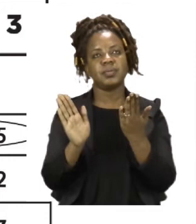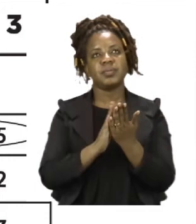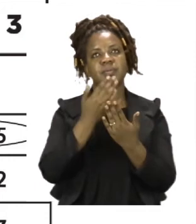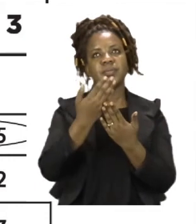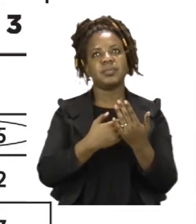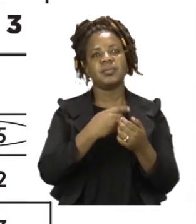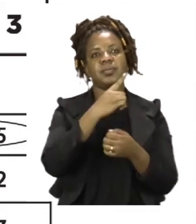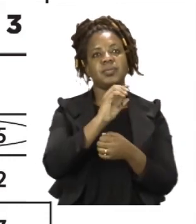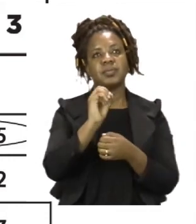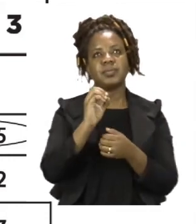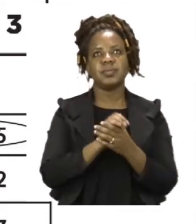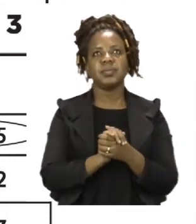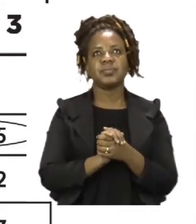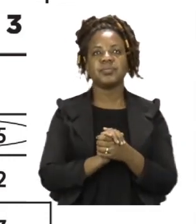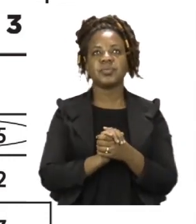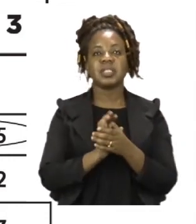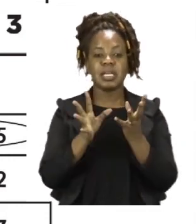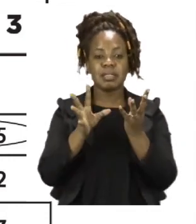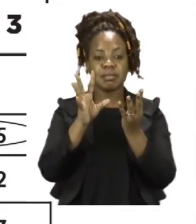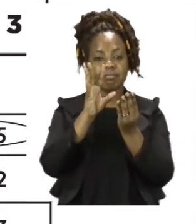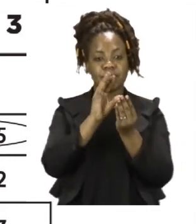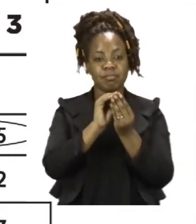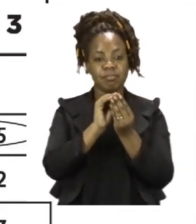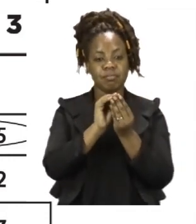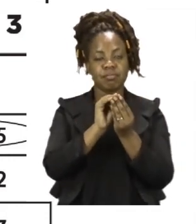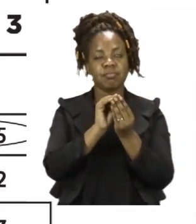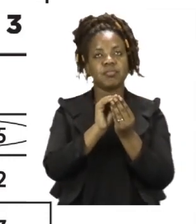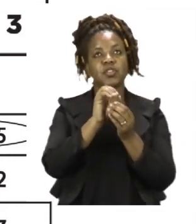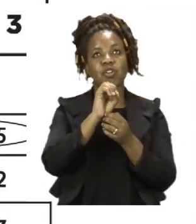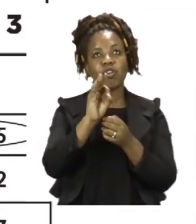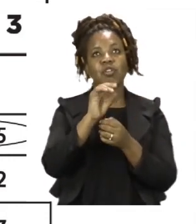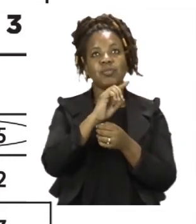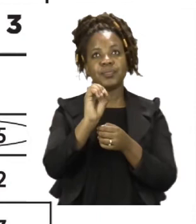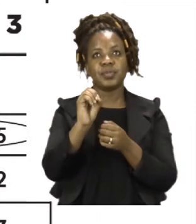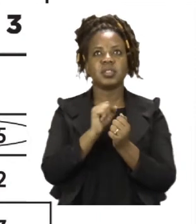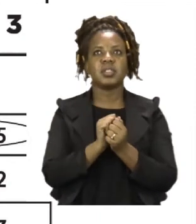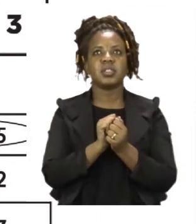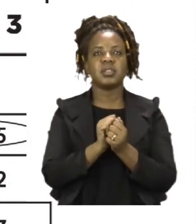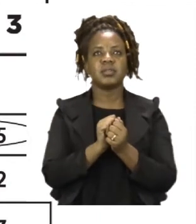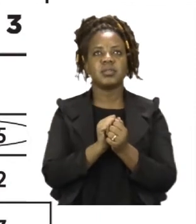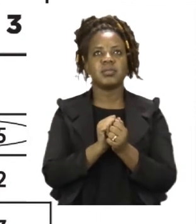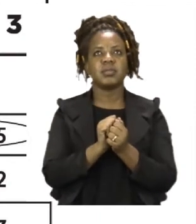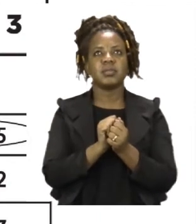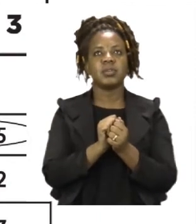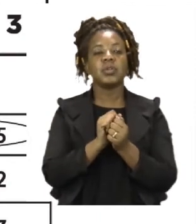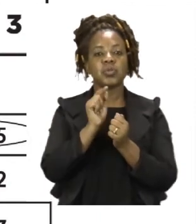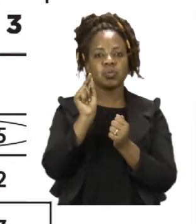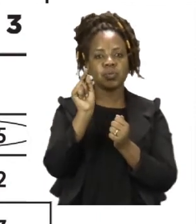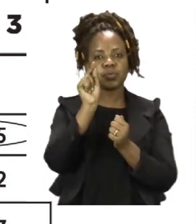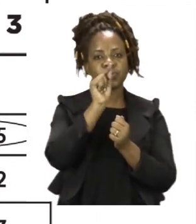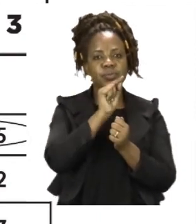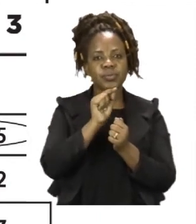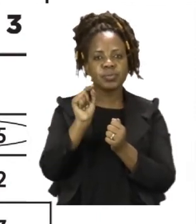sums of 10. This is when we make sums of 10 by drawing circles.